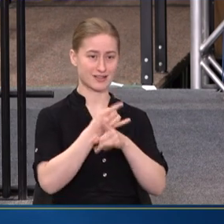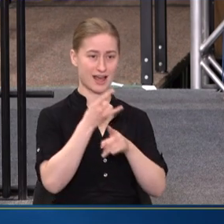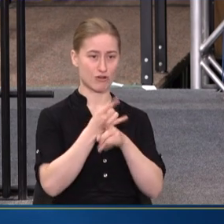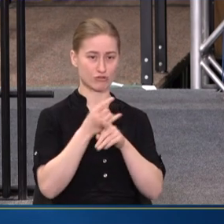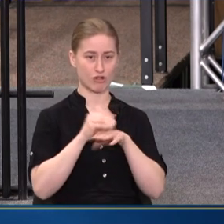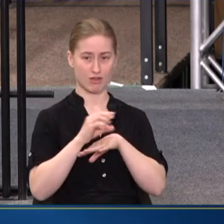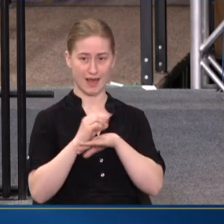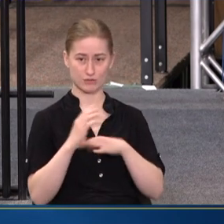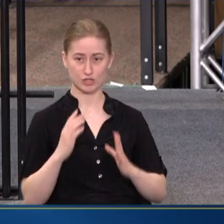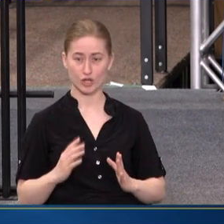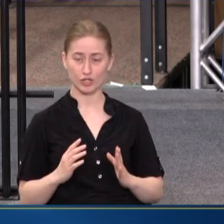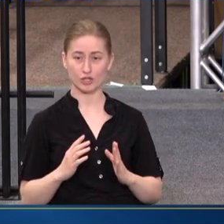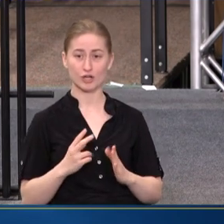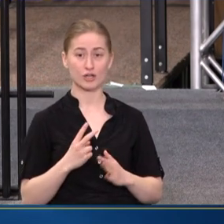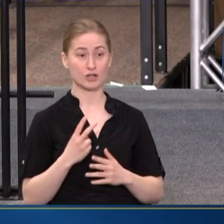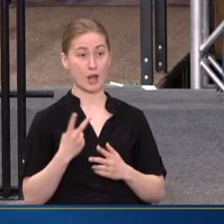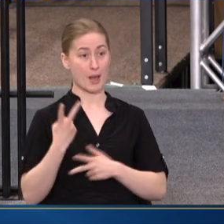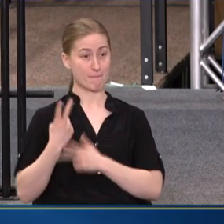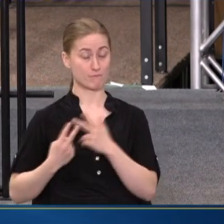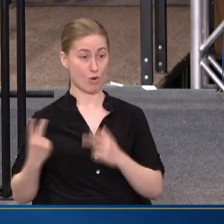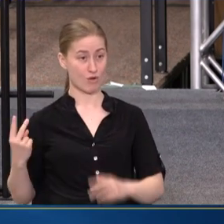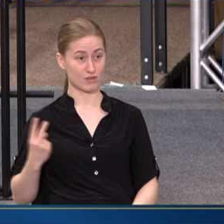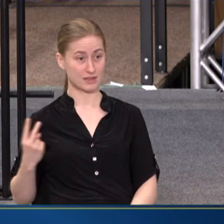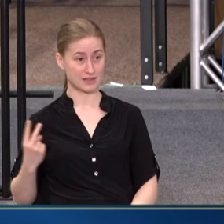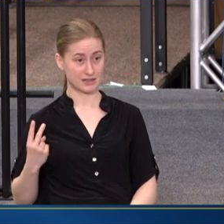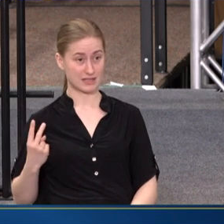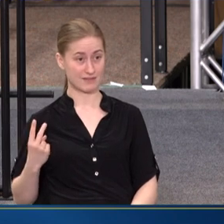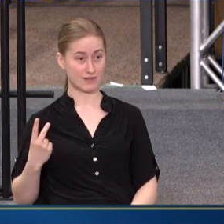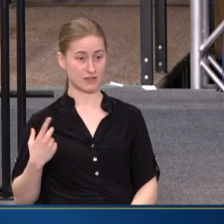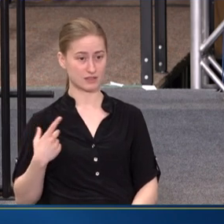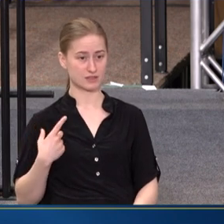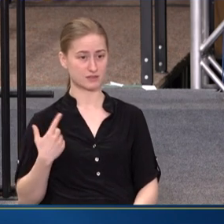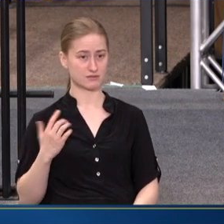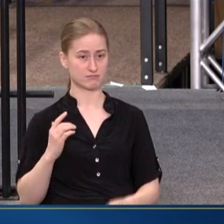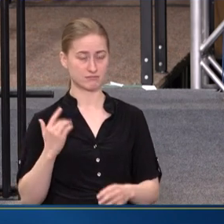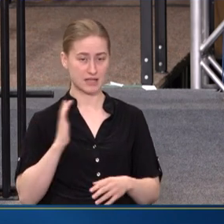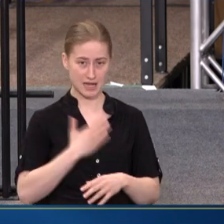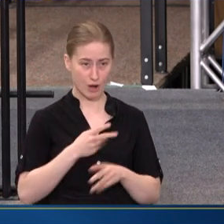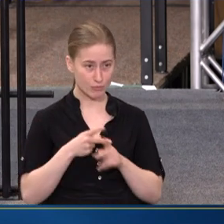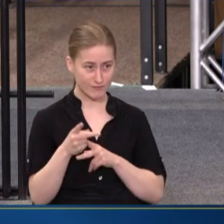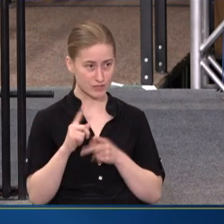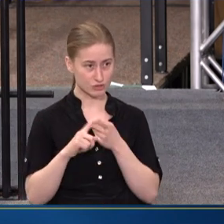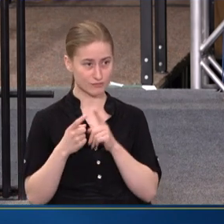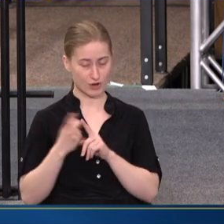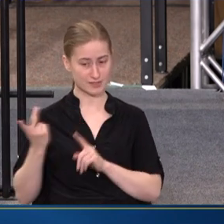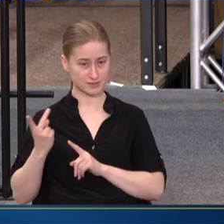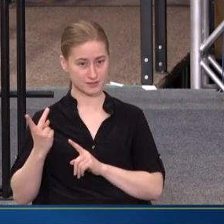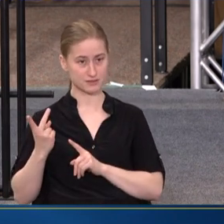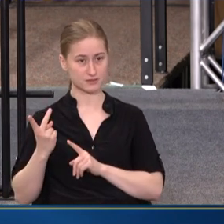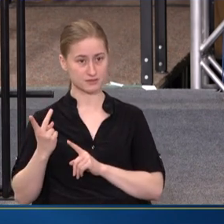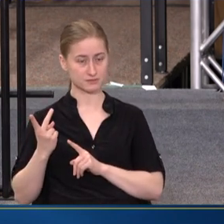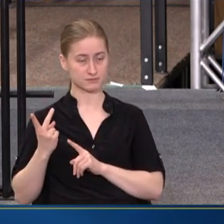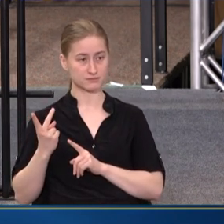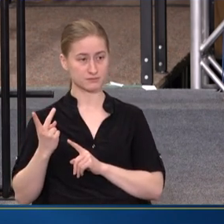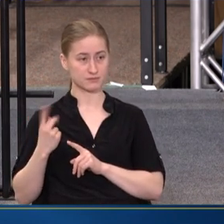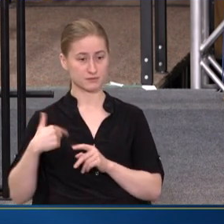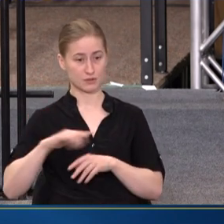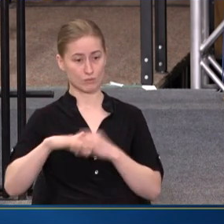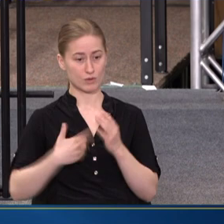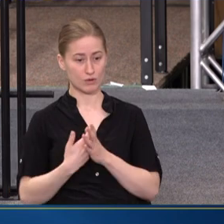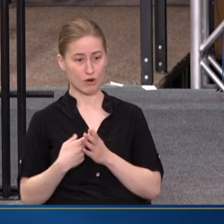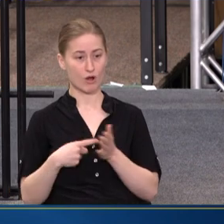COUNSELOR. BOTH OF US, OUR PROFESSIONAL FRIENDS AND US, WERE